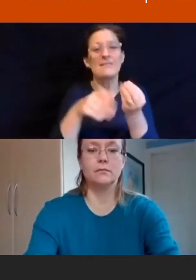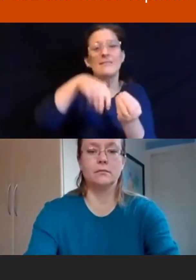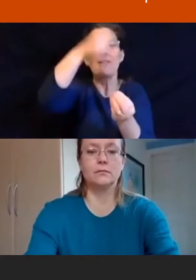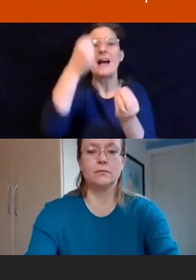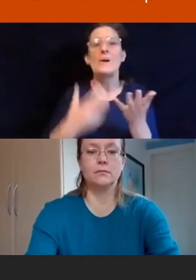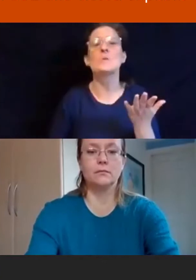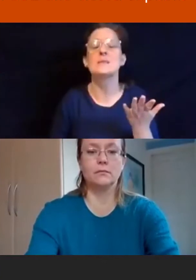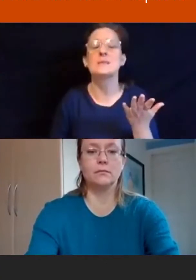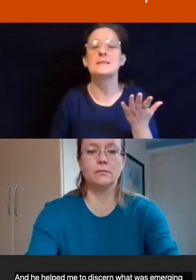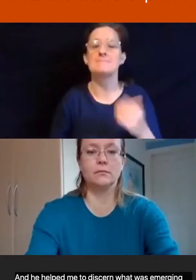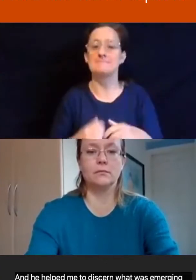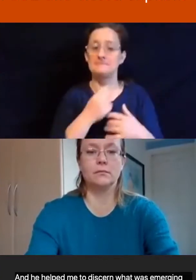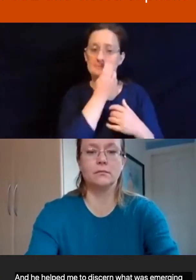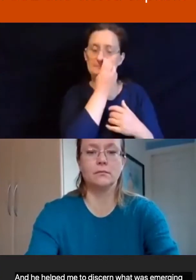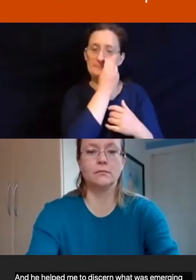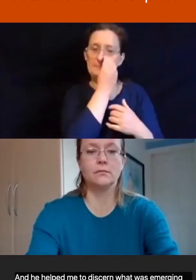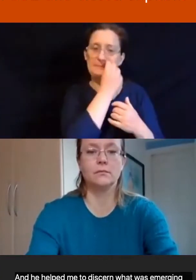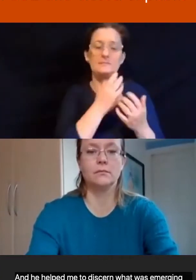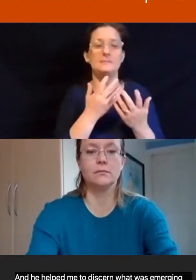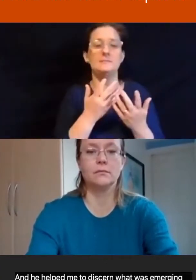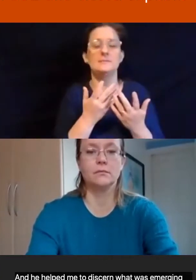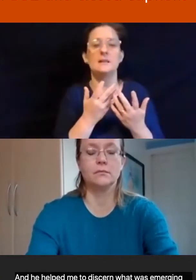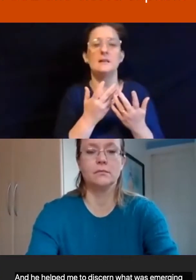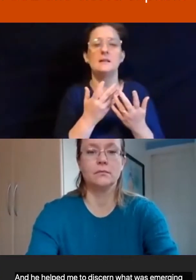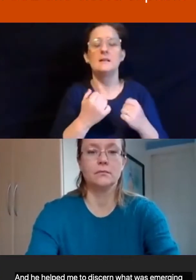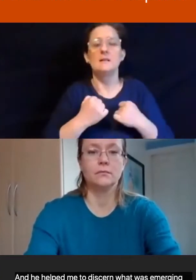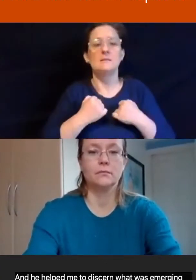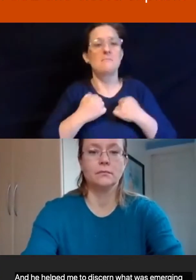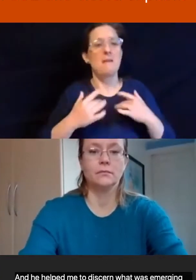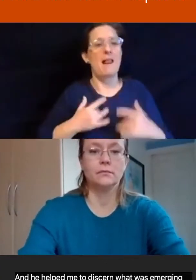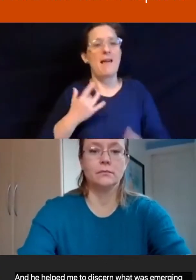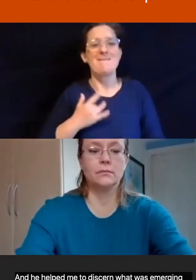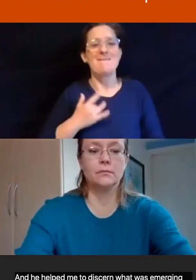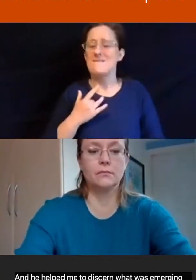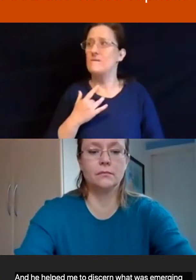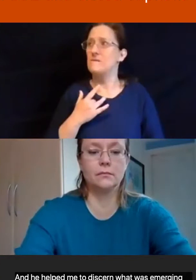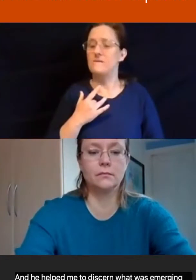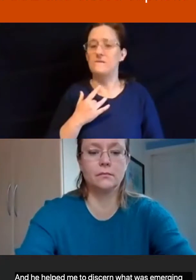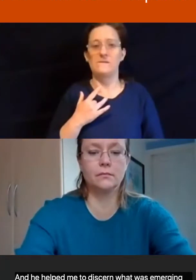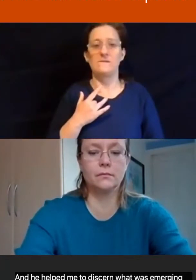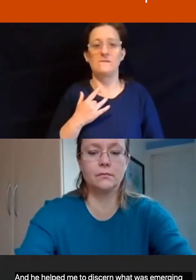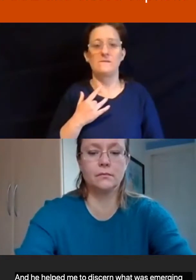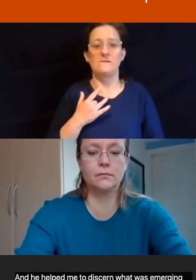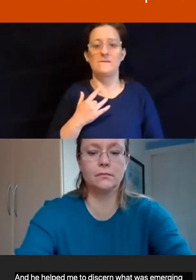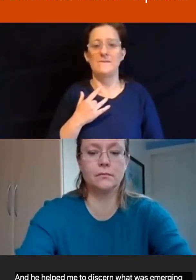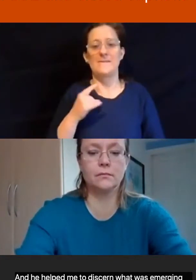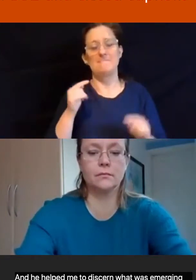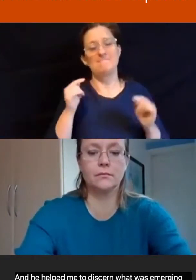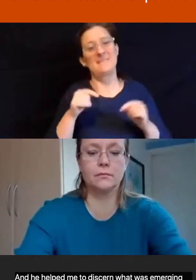of my life was and still is lived in this much-loved room.